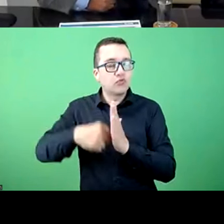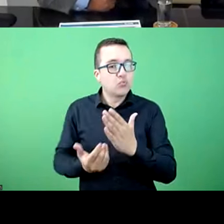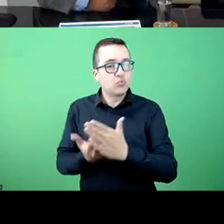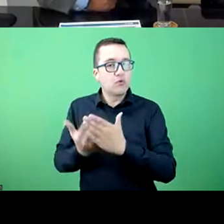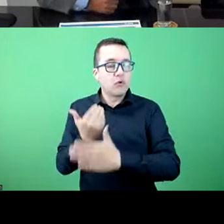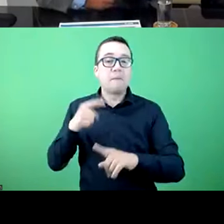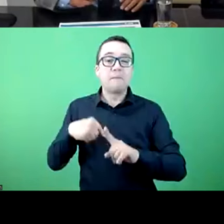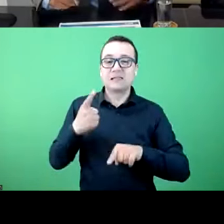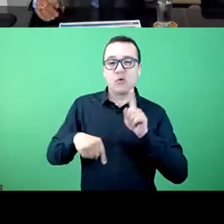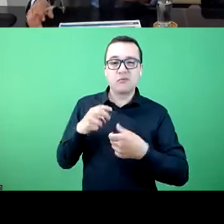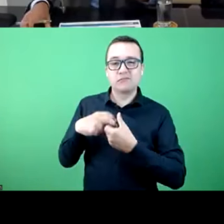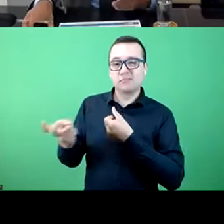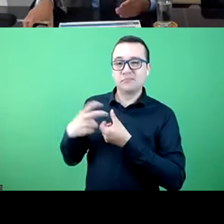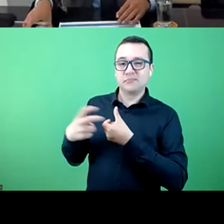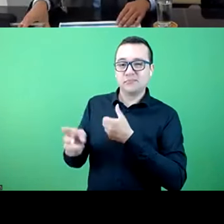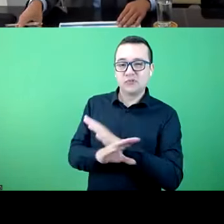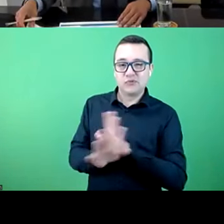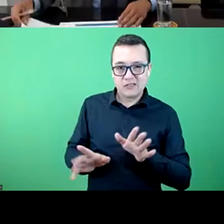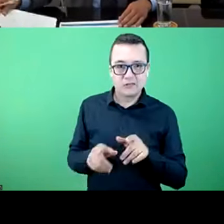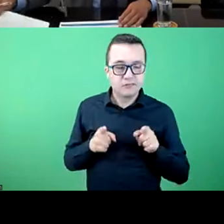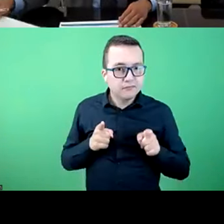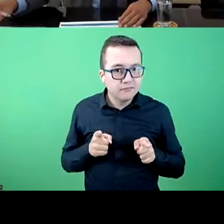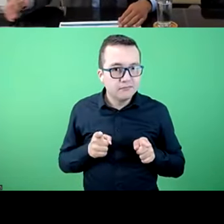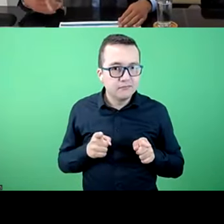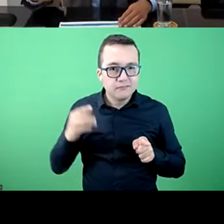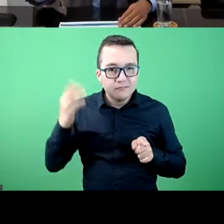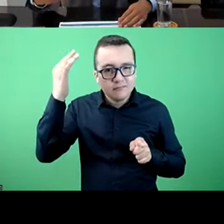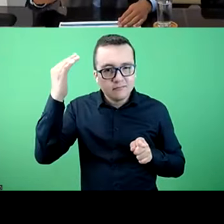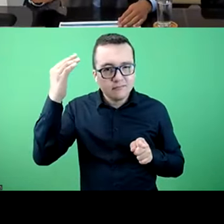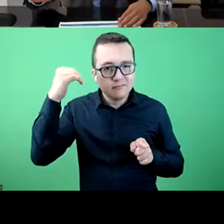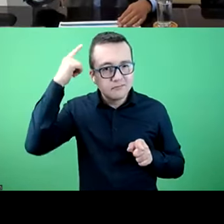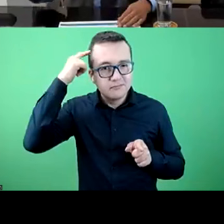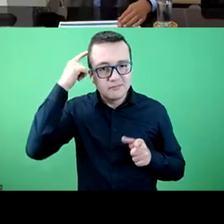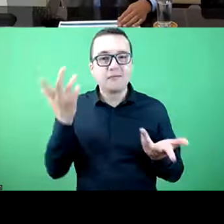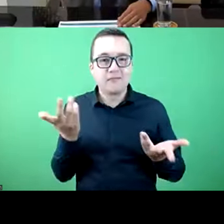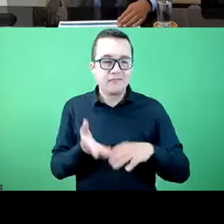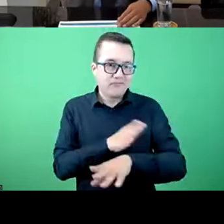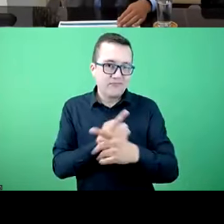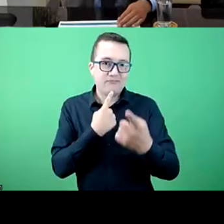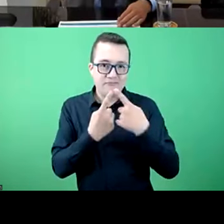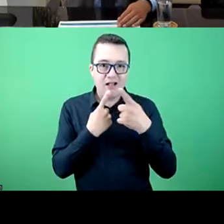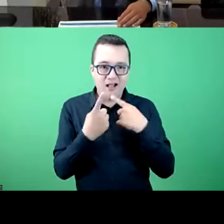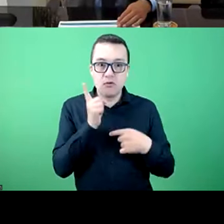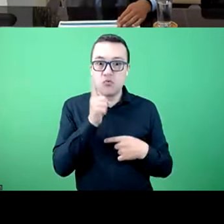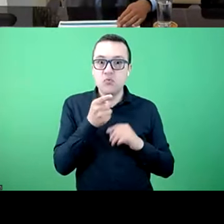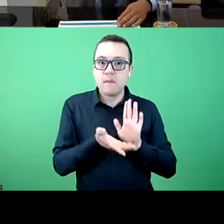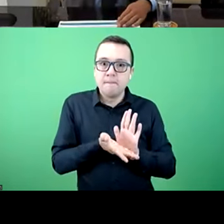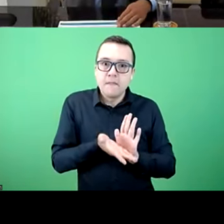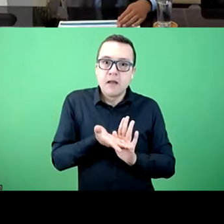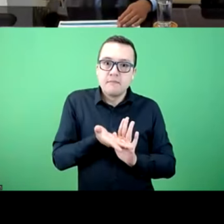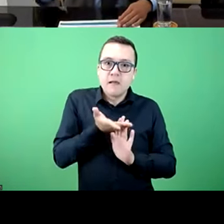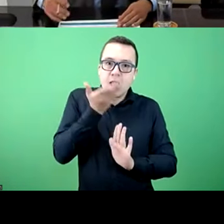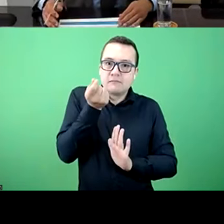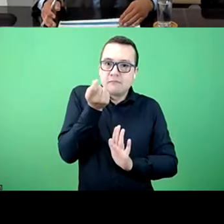new contracts and the people that have left the system. And this responds basically to what we just discussed, the